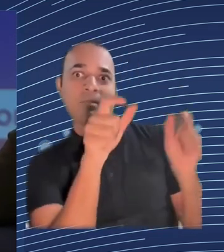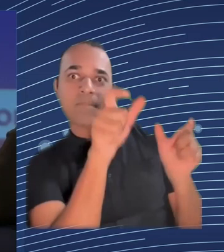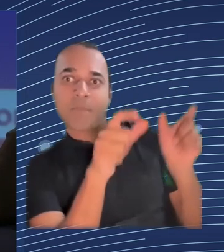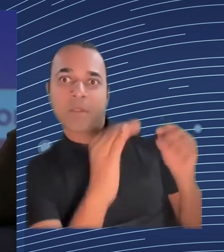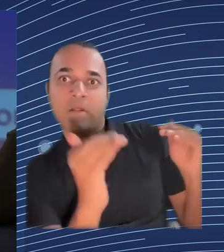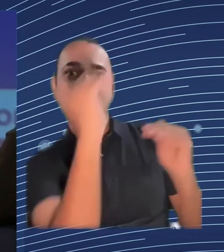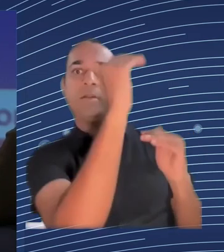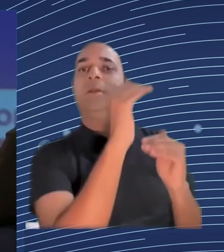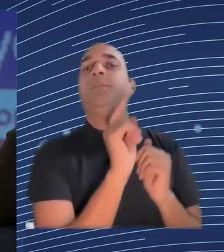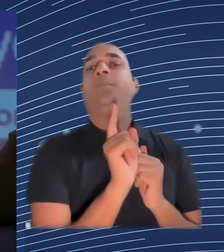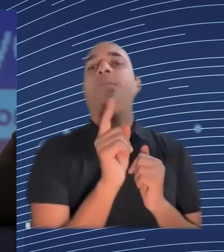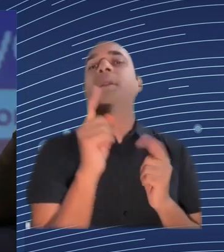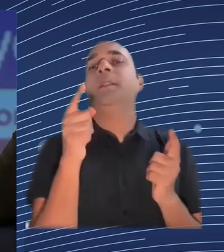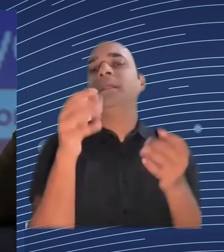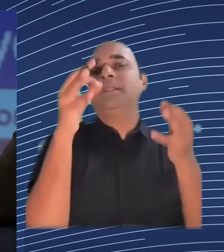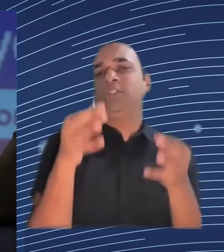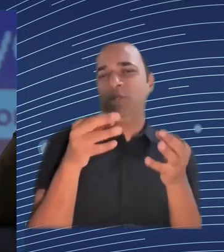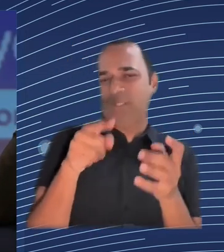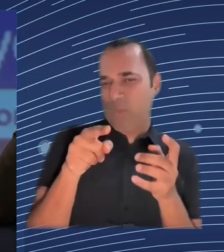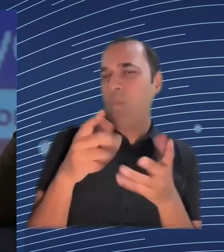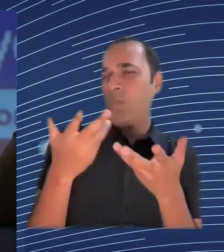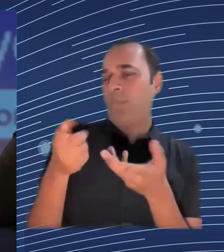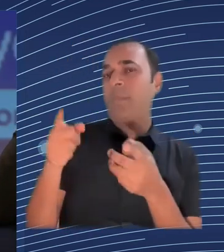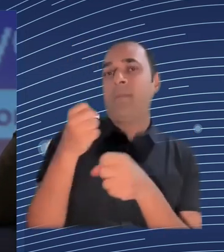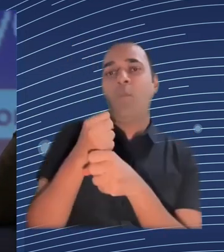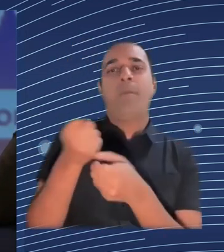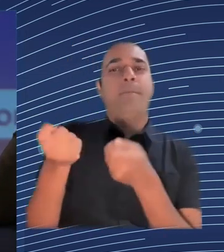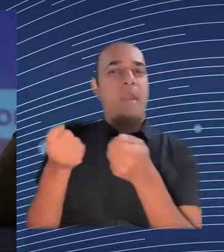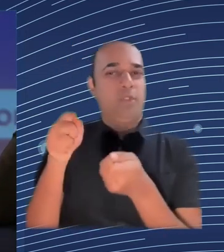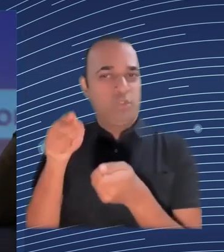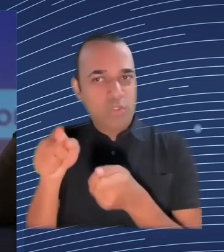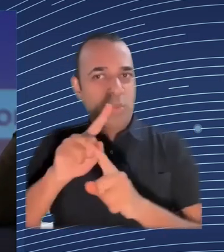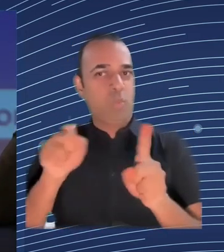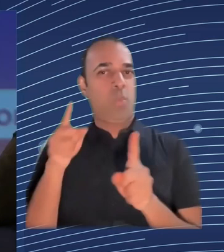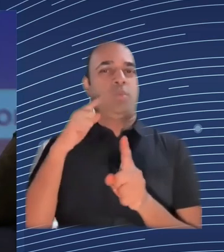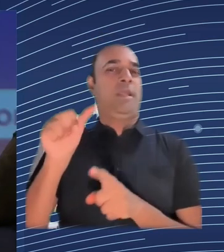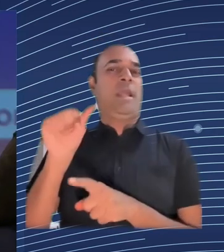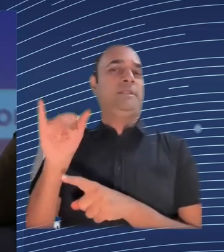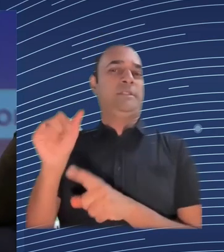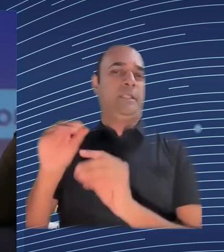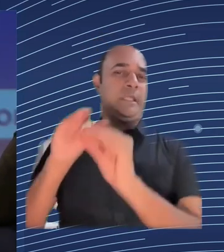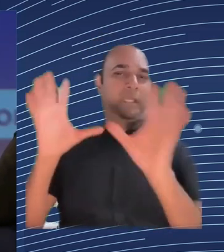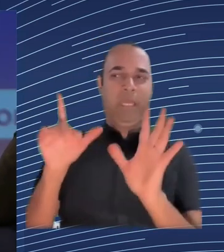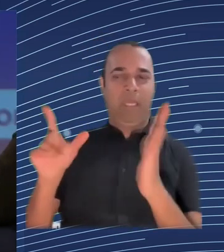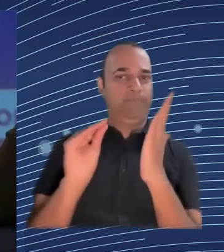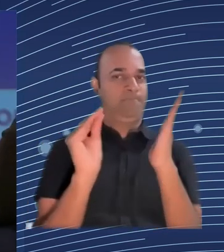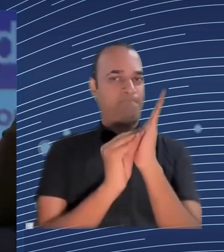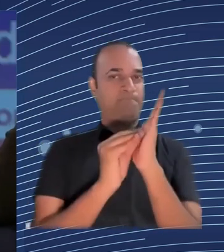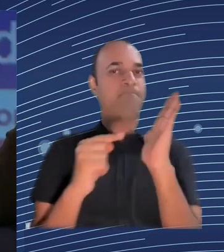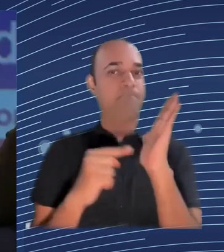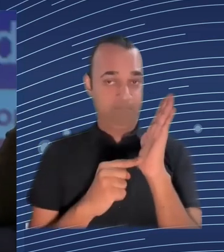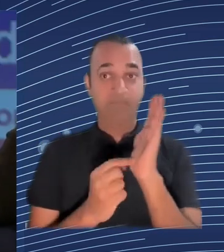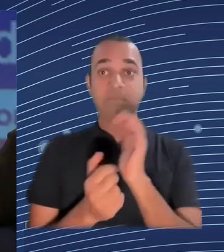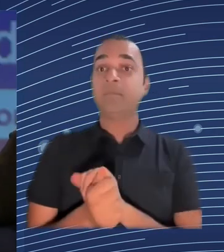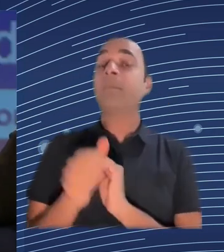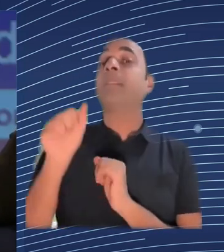fact sheet because for us the fundamental principles of AI ethics is transparency and then the